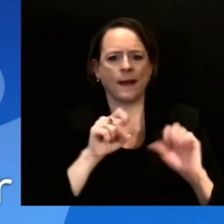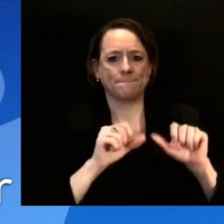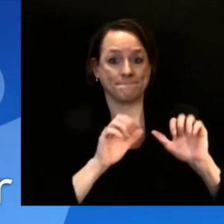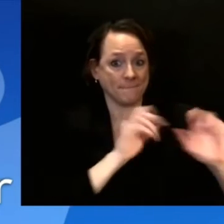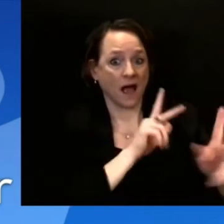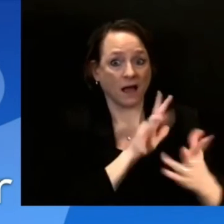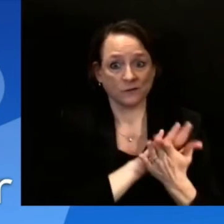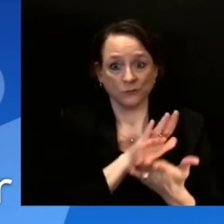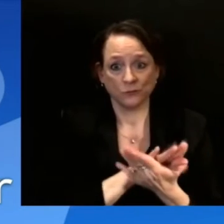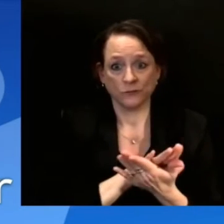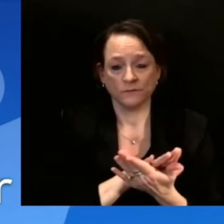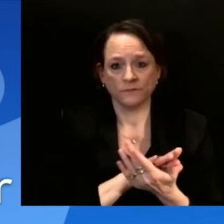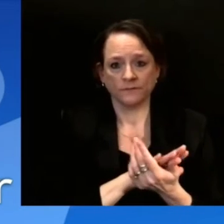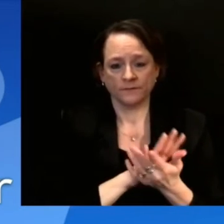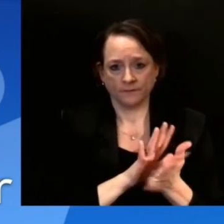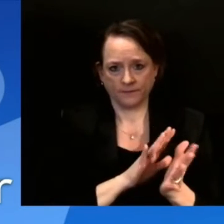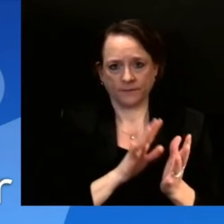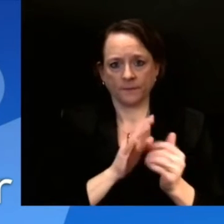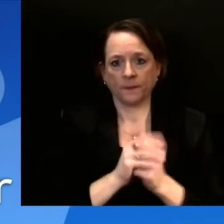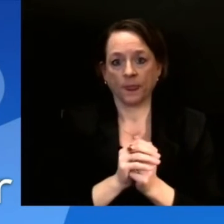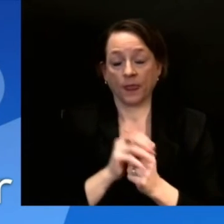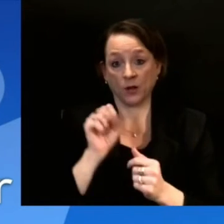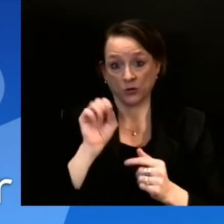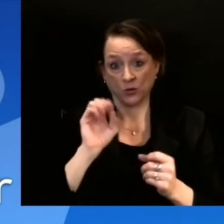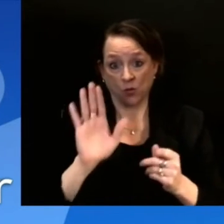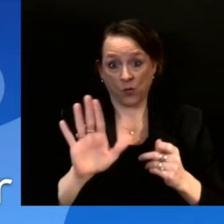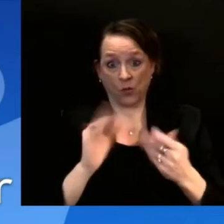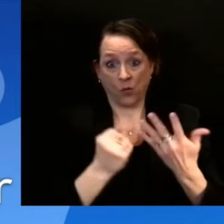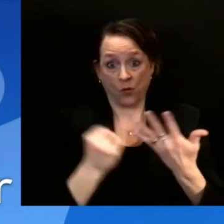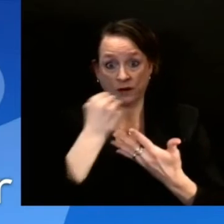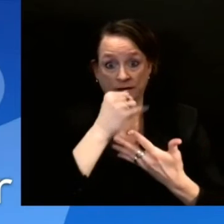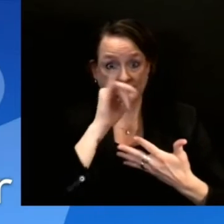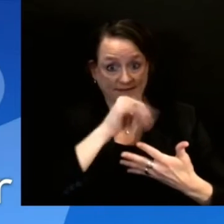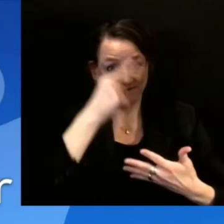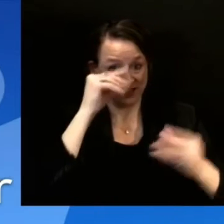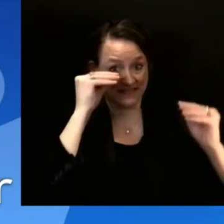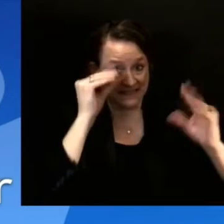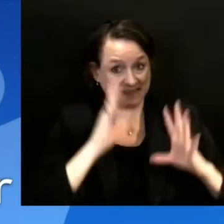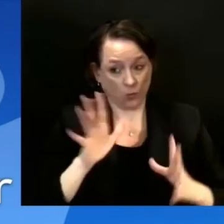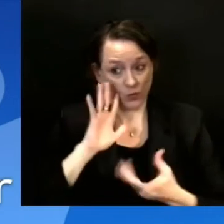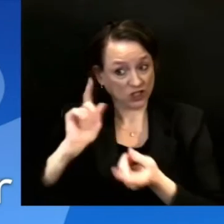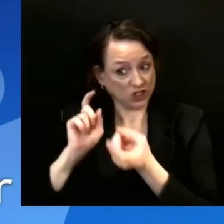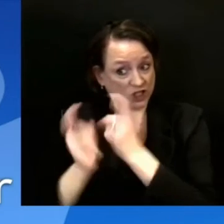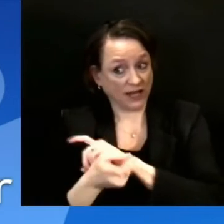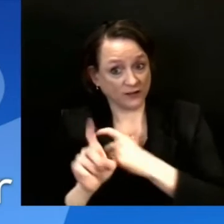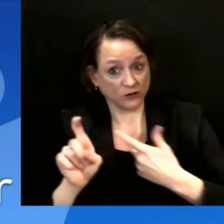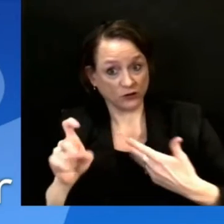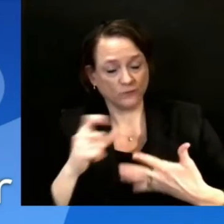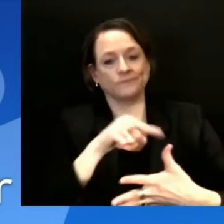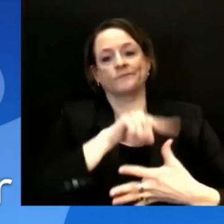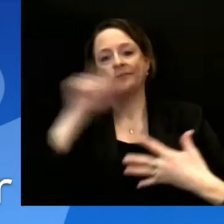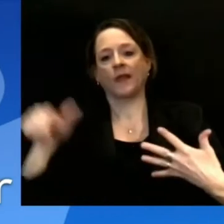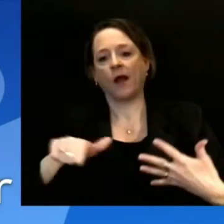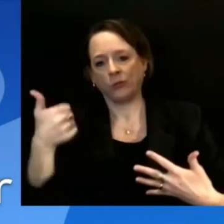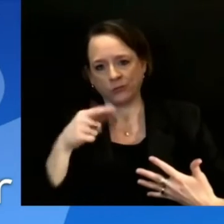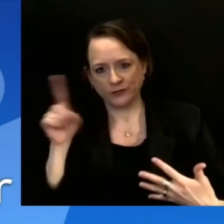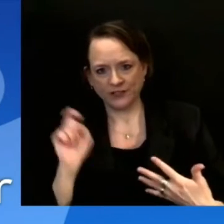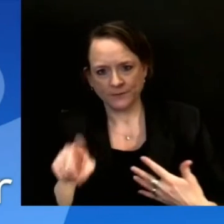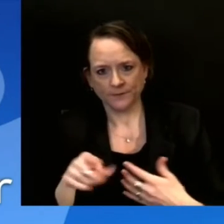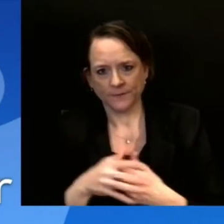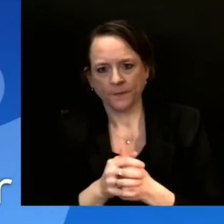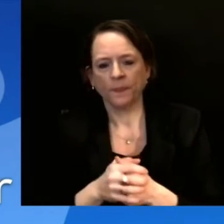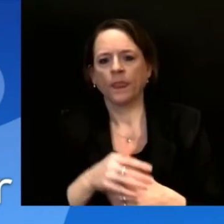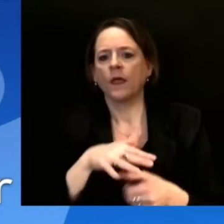Also, in our area, we've seen some events starting to cancel for 2021 events in June. Does it look like